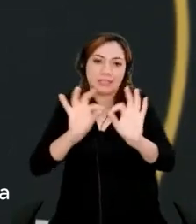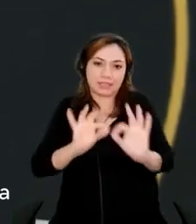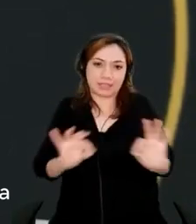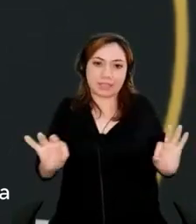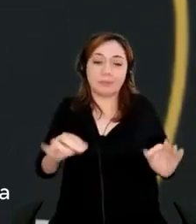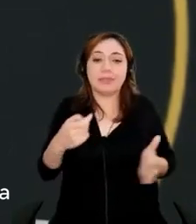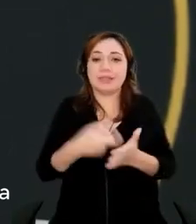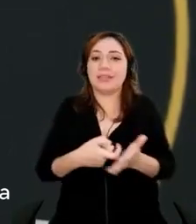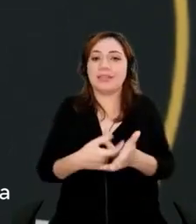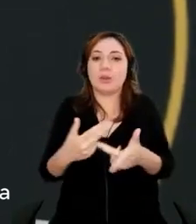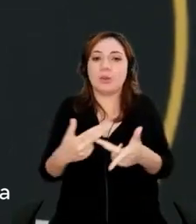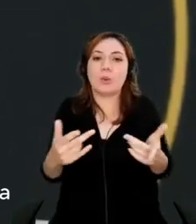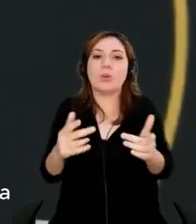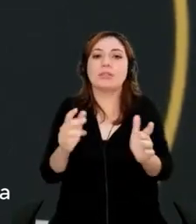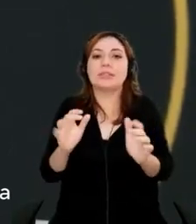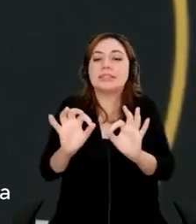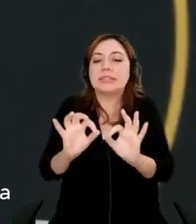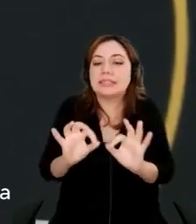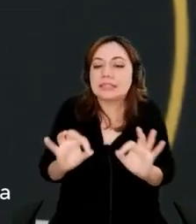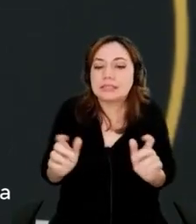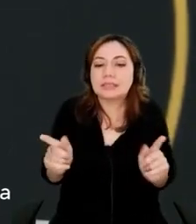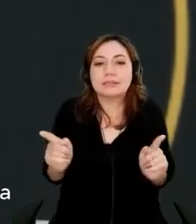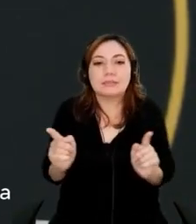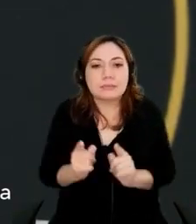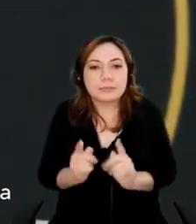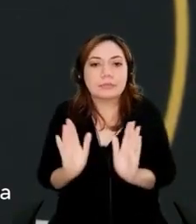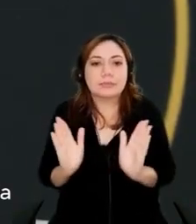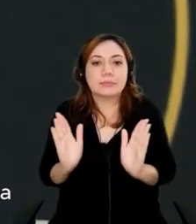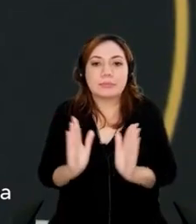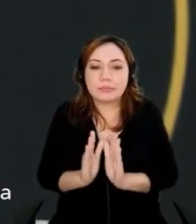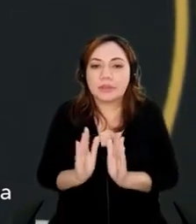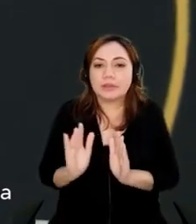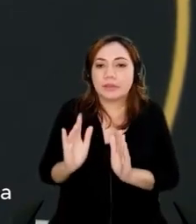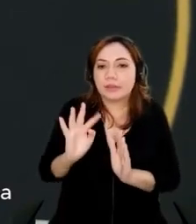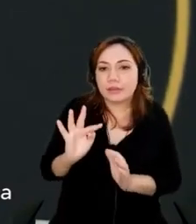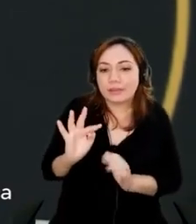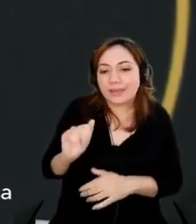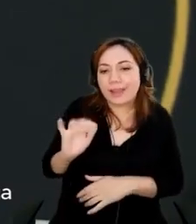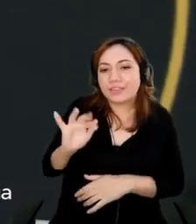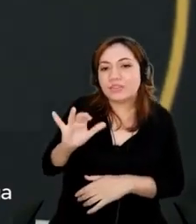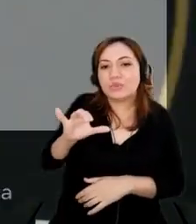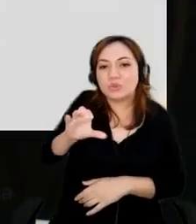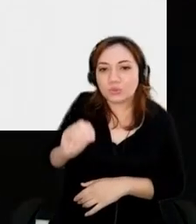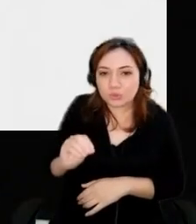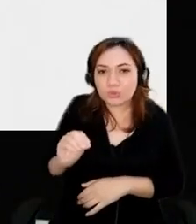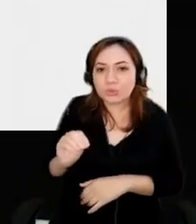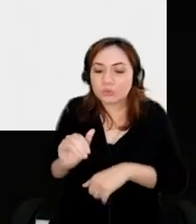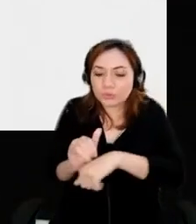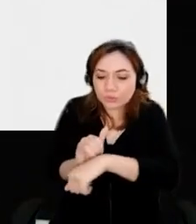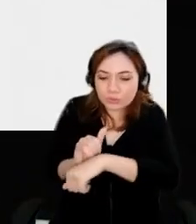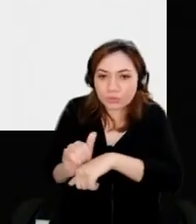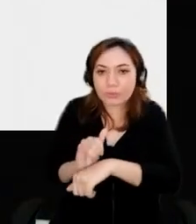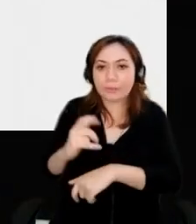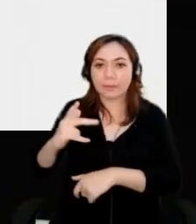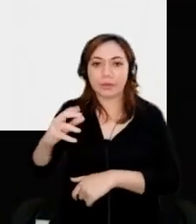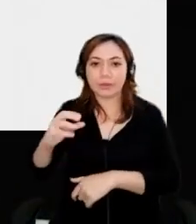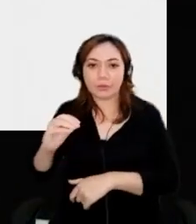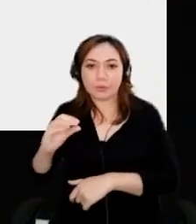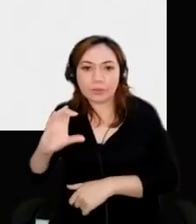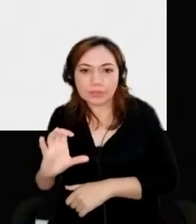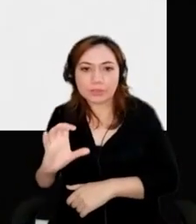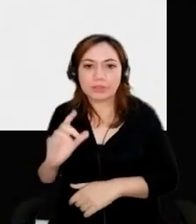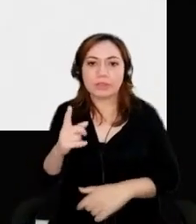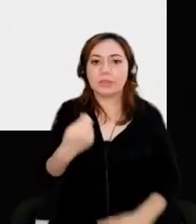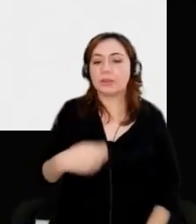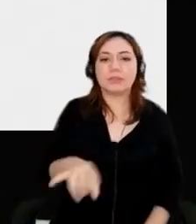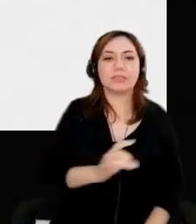something tactical. Do a POC. Build your confidence, build your success with AI. Don't have to be afraid because one of the things